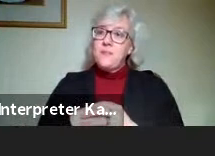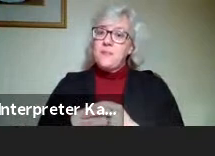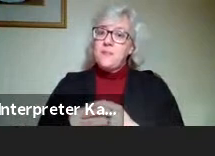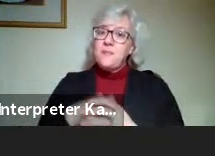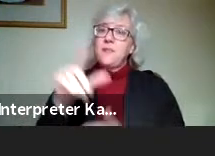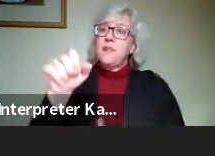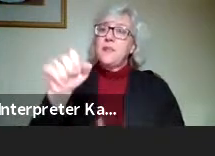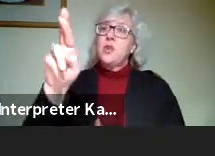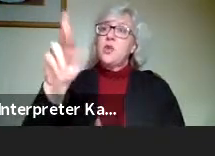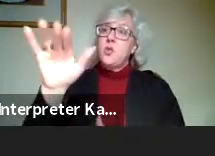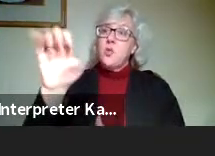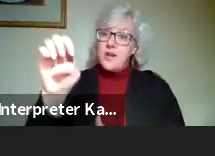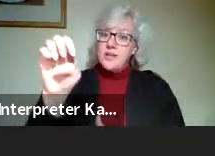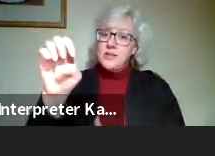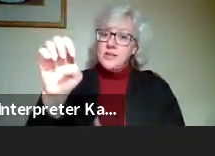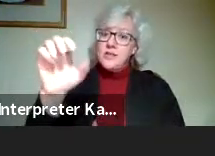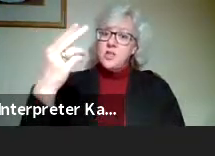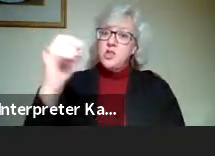Trace Chioda,